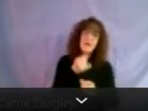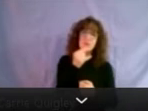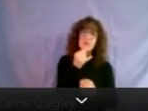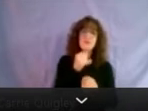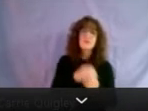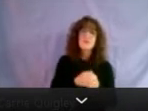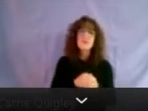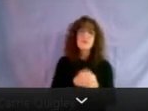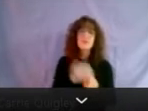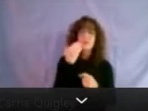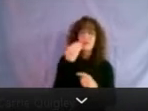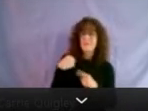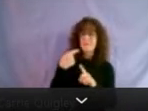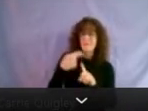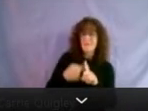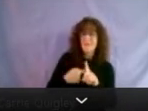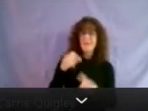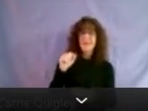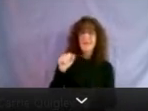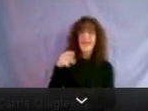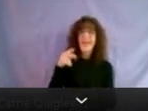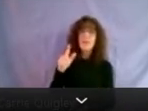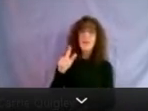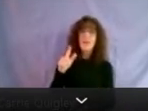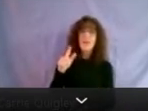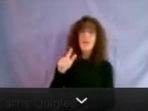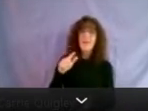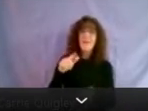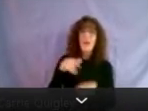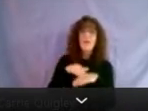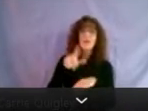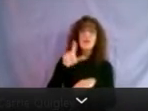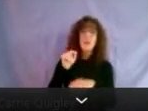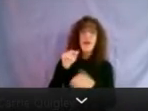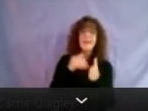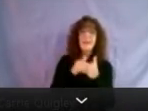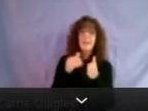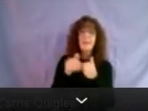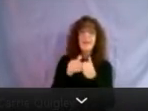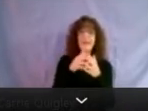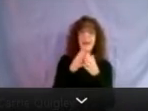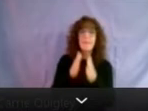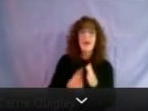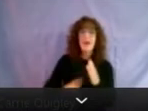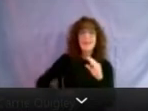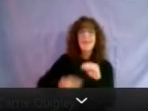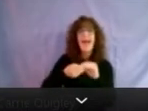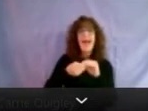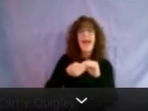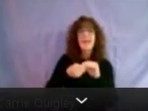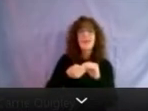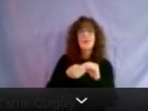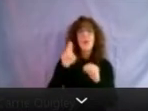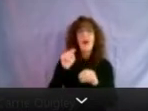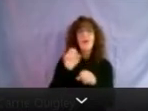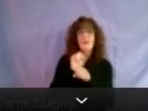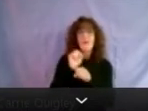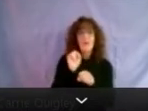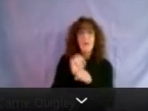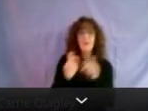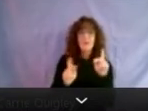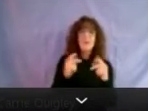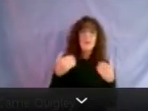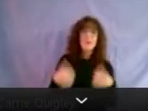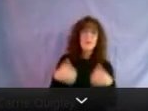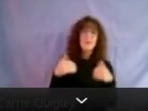that this last month in April, that over 20 million Americans were added to the roles of those that are unemployed. We know that,